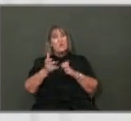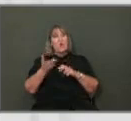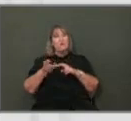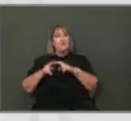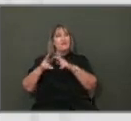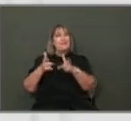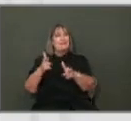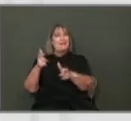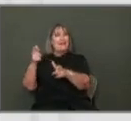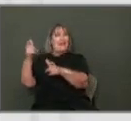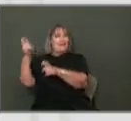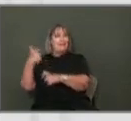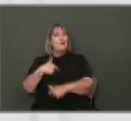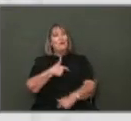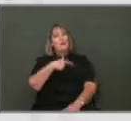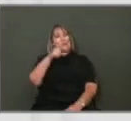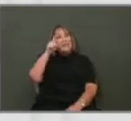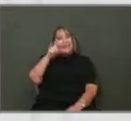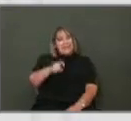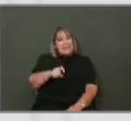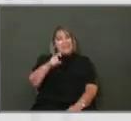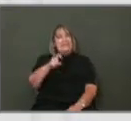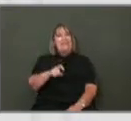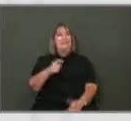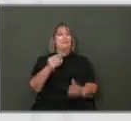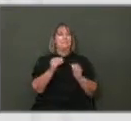shelter is there in San Antonio. It's here.